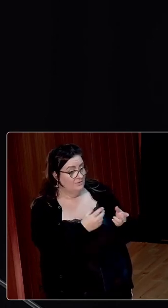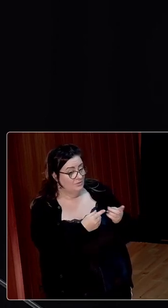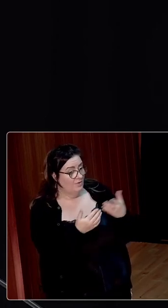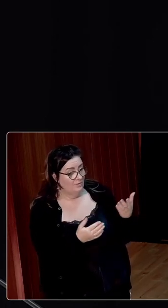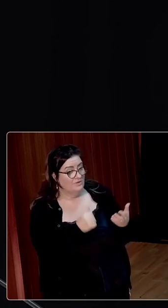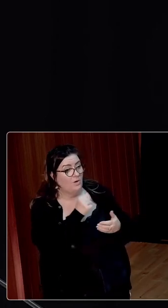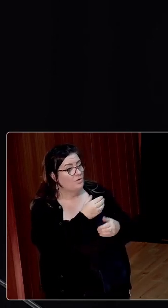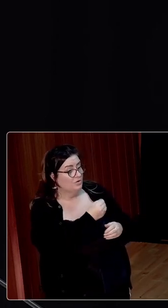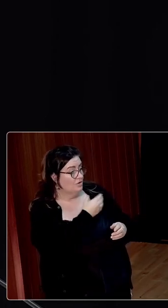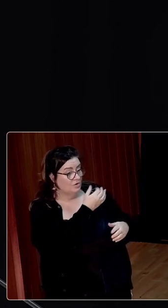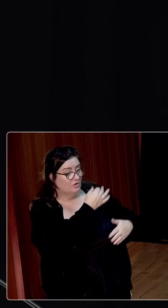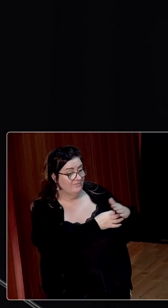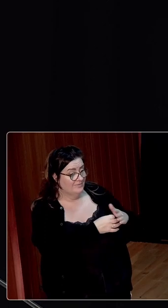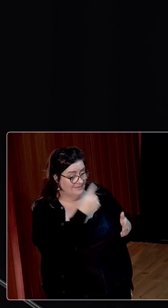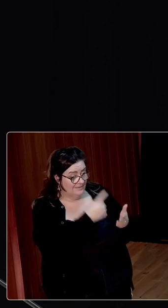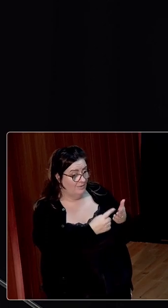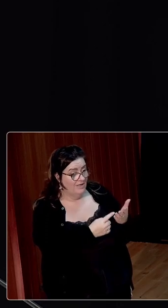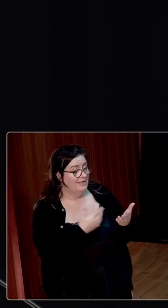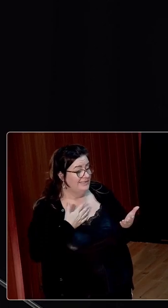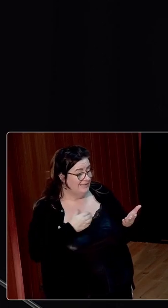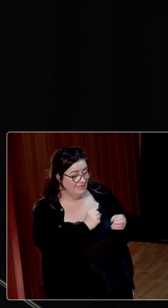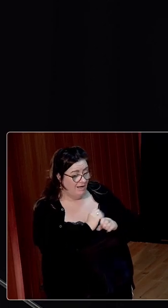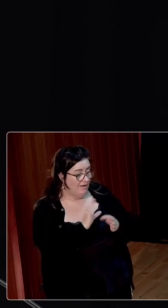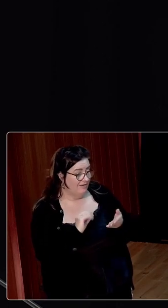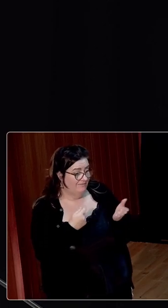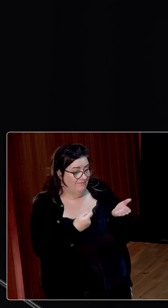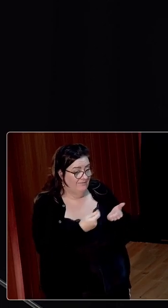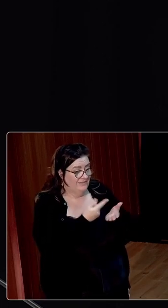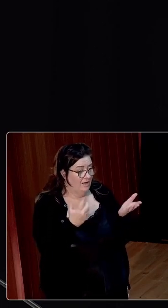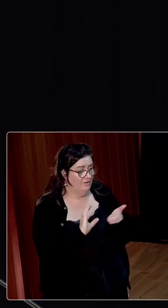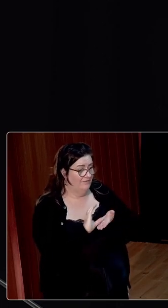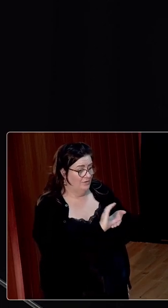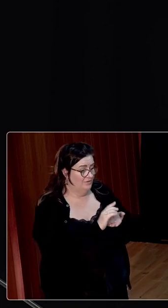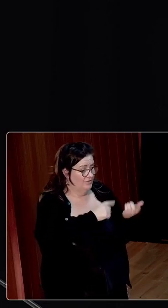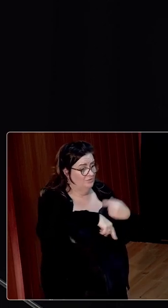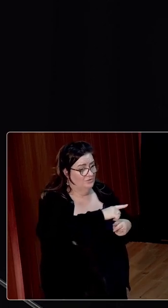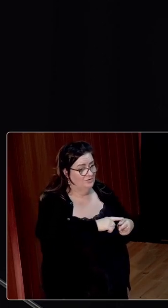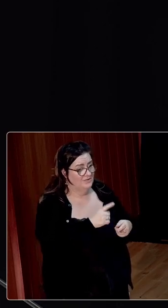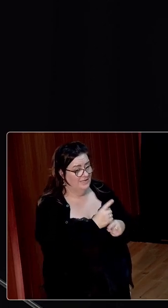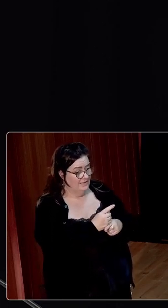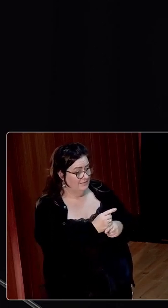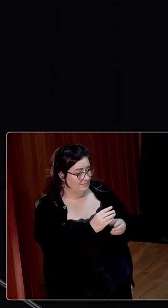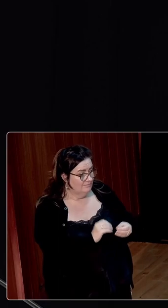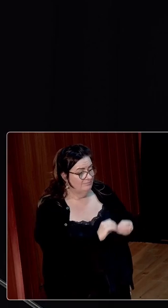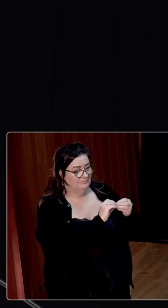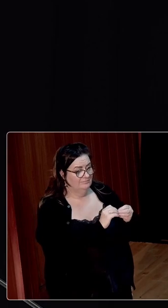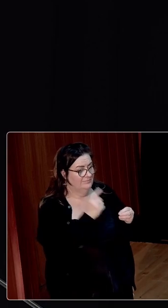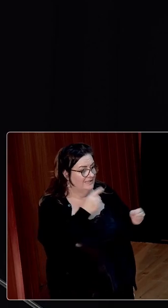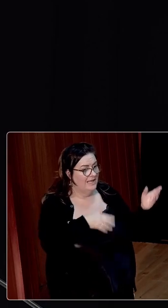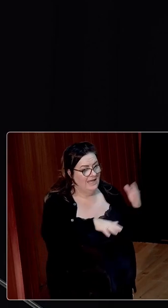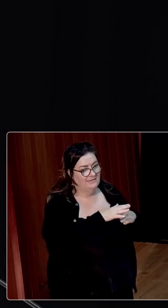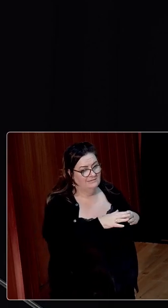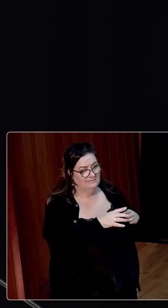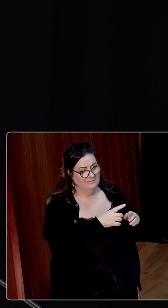government has undertaken, which is to invest almost the whole of the funds available to us in the rehabilitation of the land